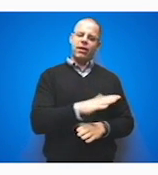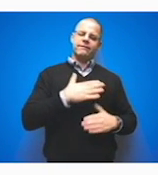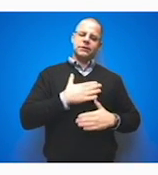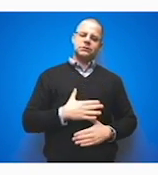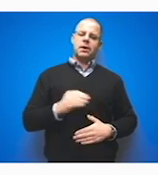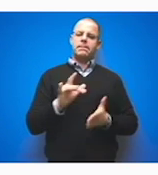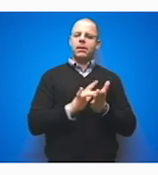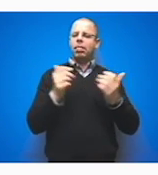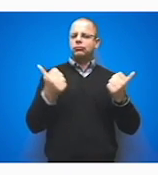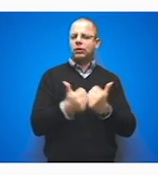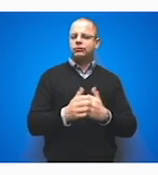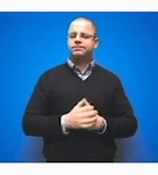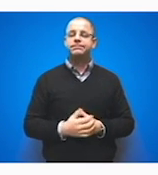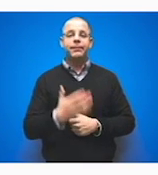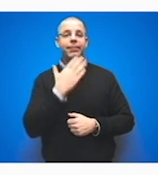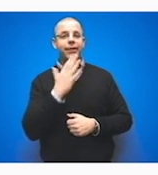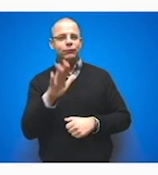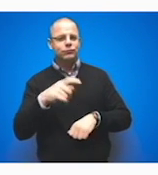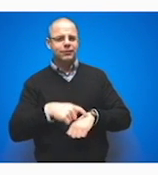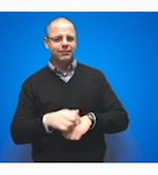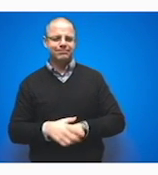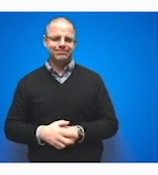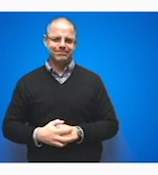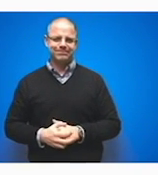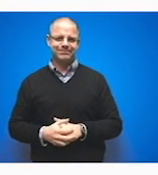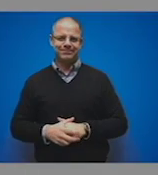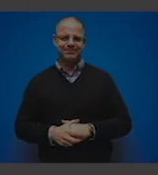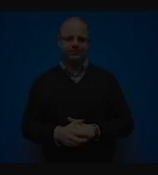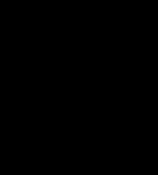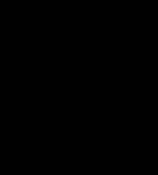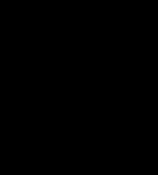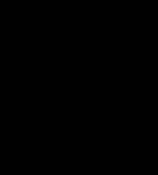Thank you for